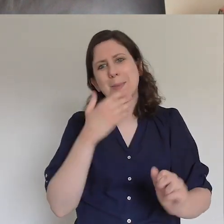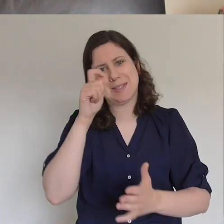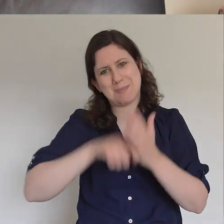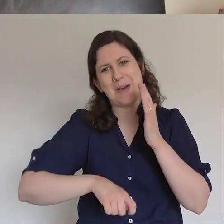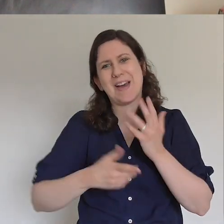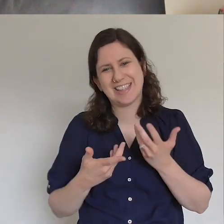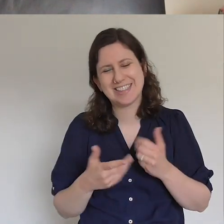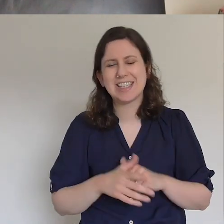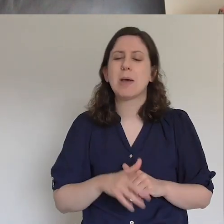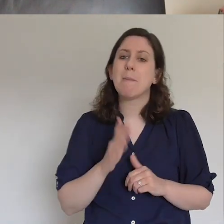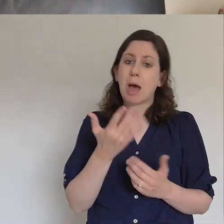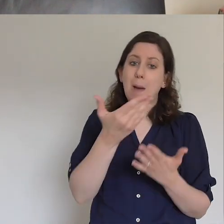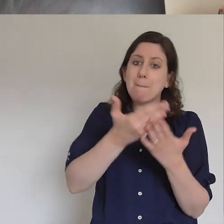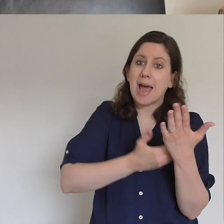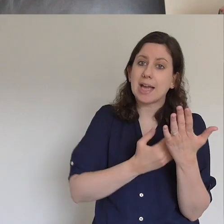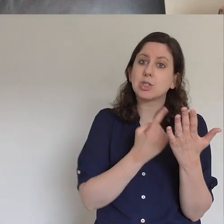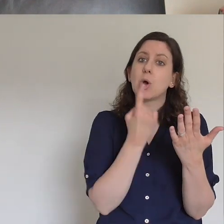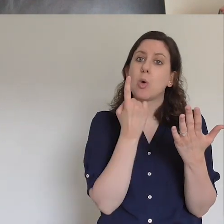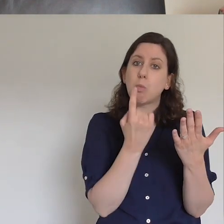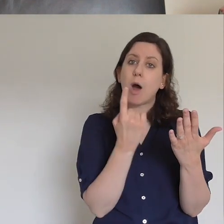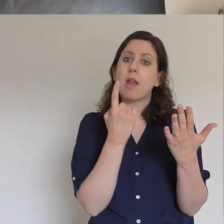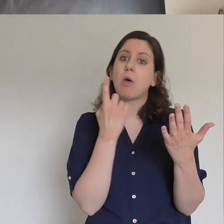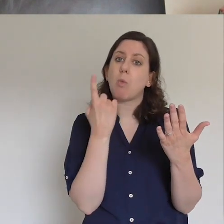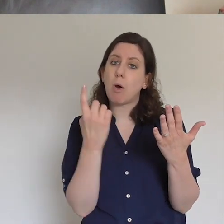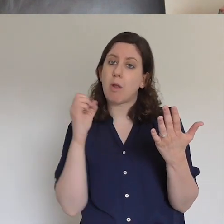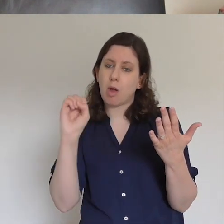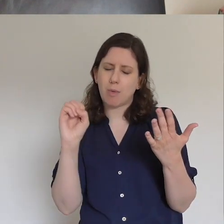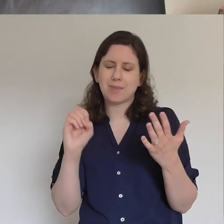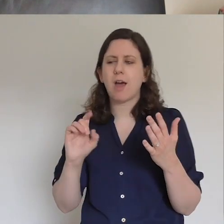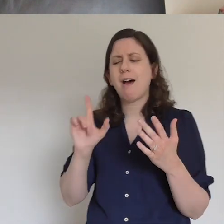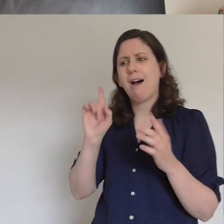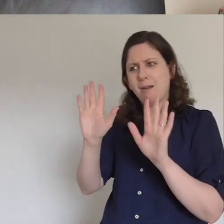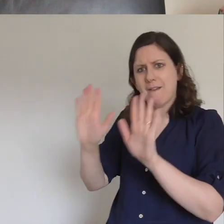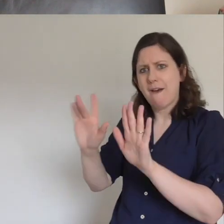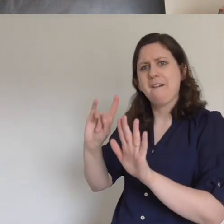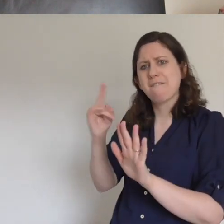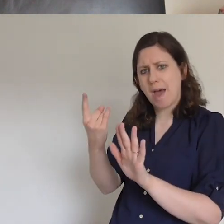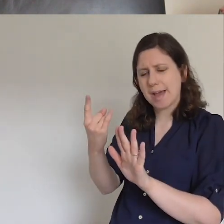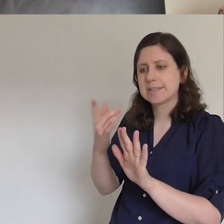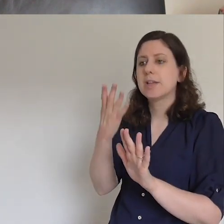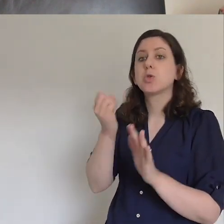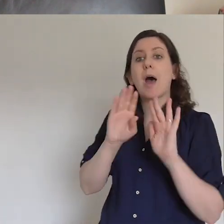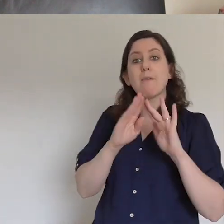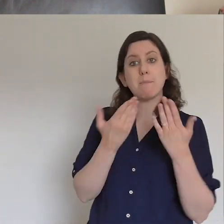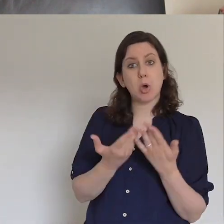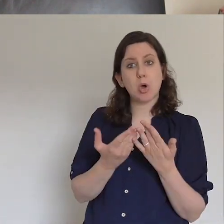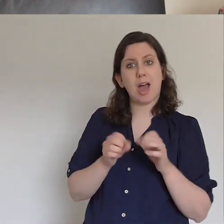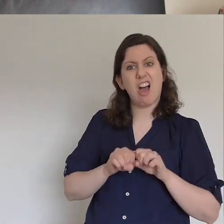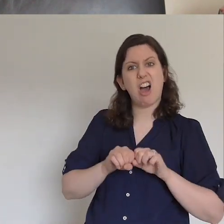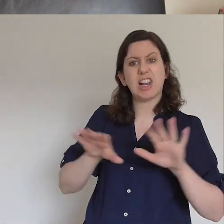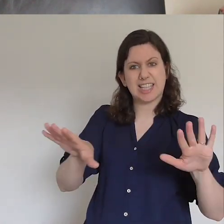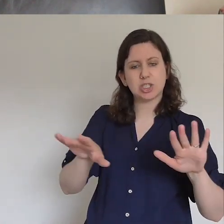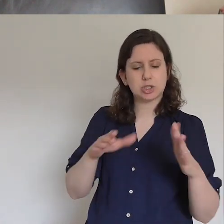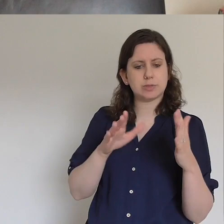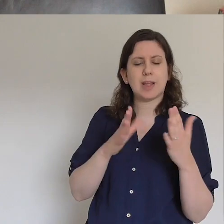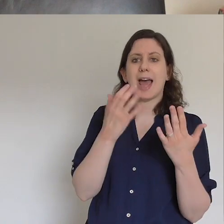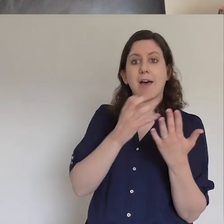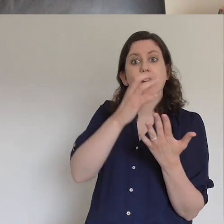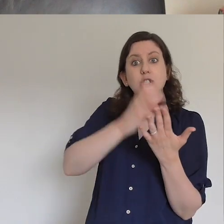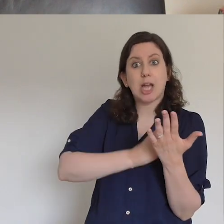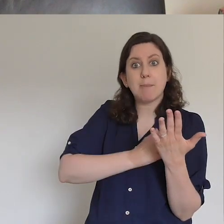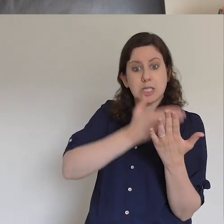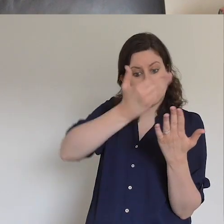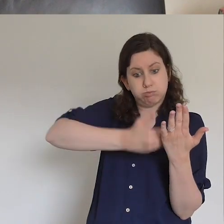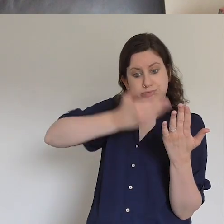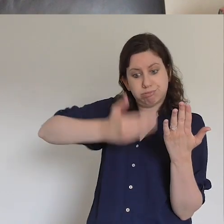110 should we just say about that that at the end of each chapter so each chapter there's a lot there's some narrative